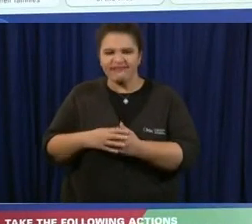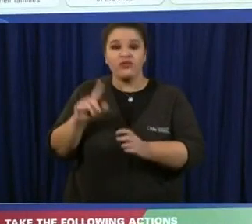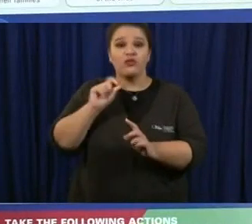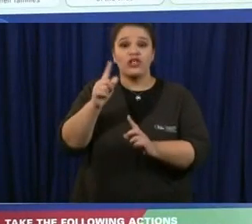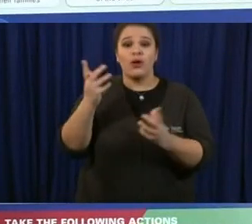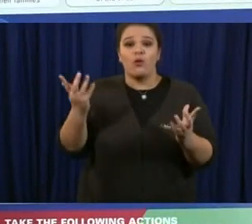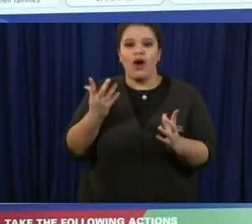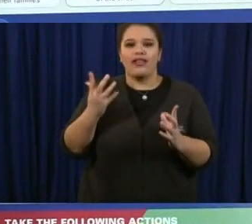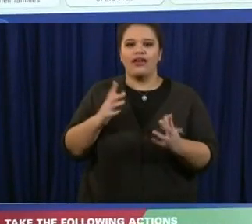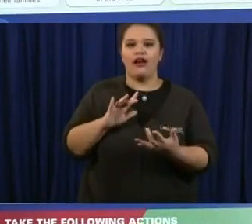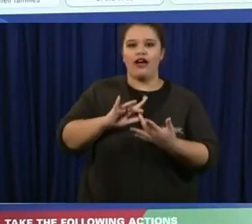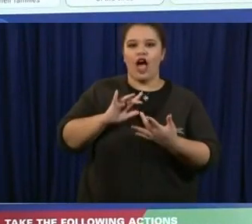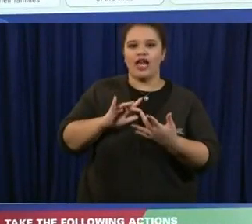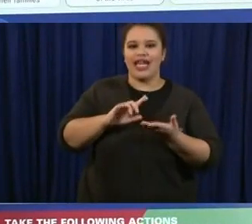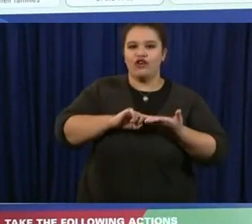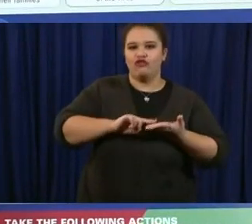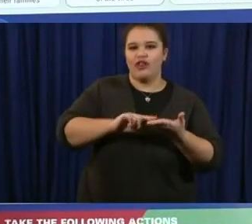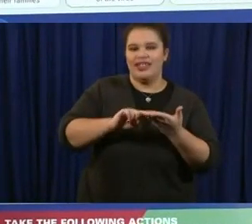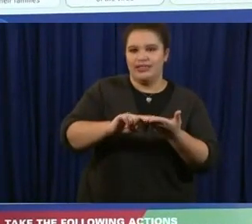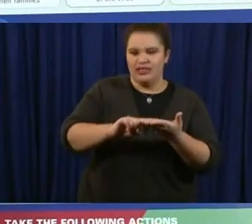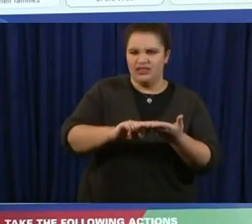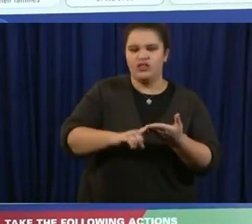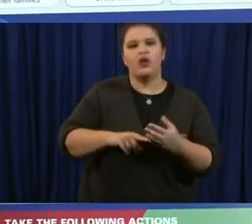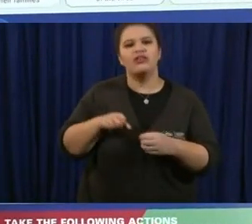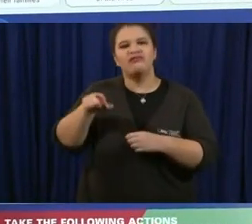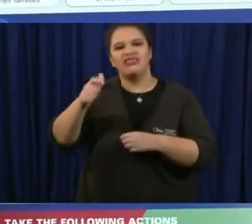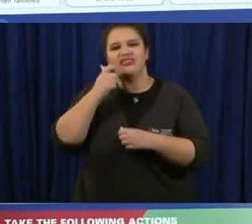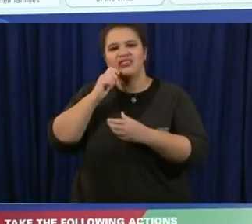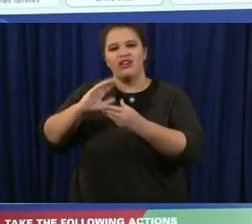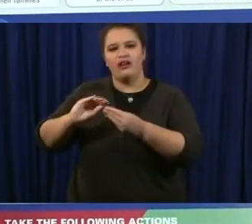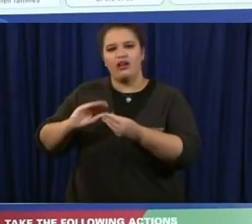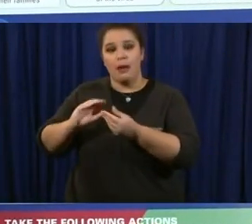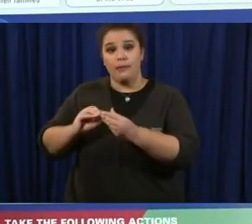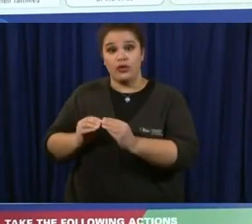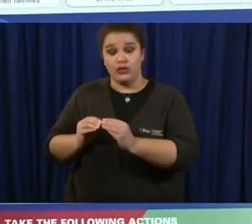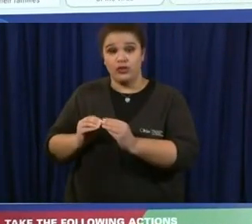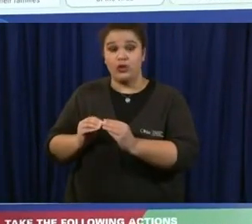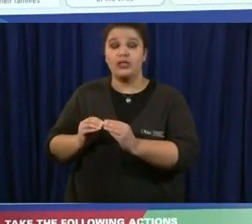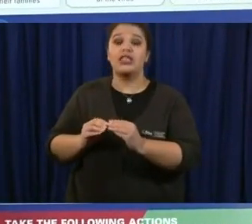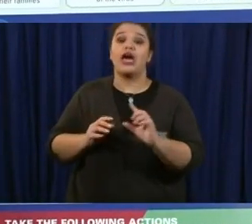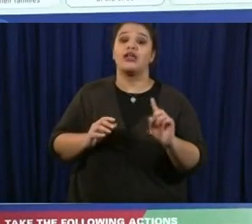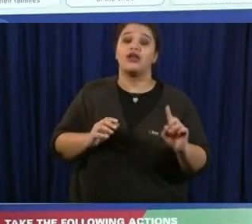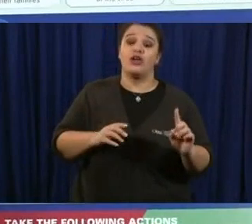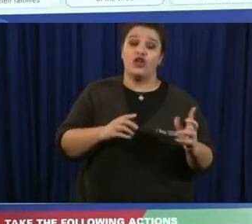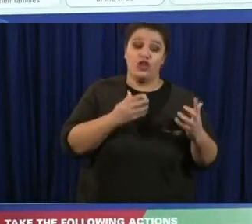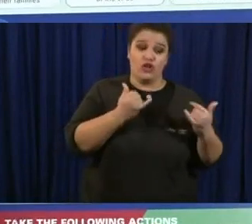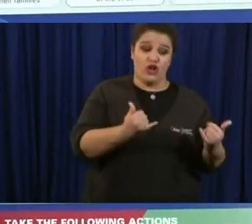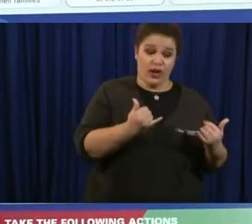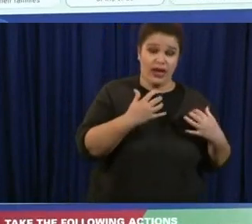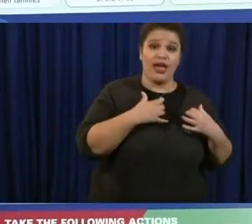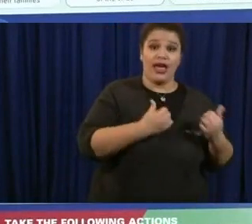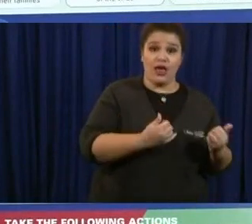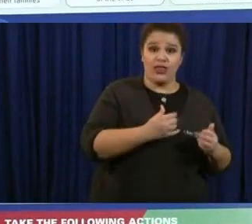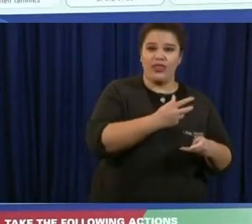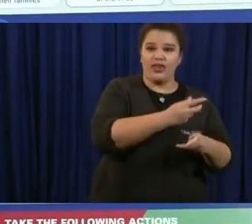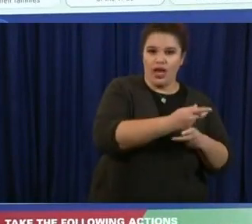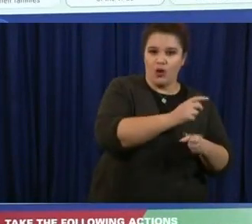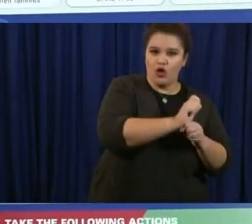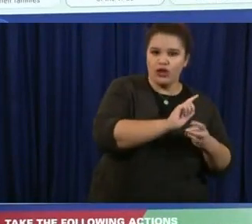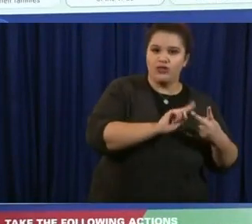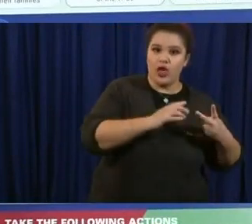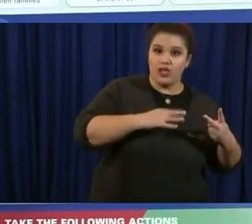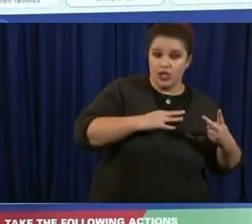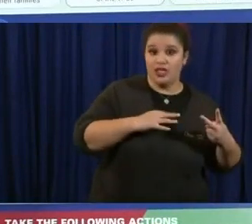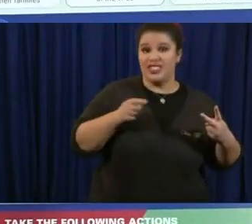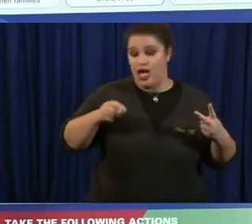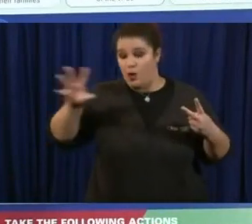the numbers you specified were those in addition to the local health workers and volunteers or inclusive of them and then what kind of